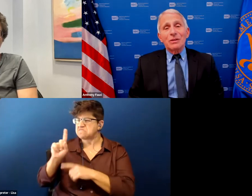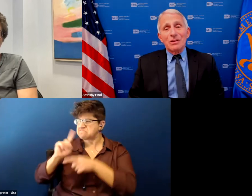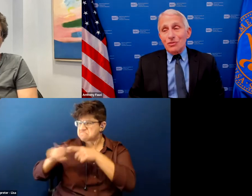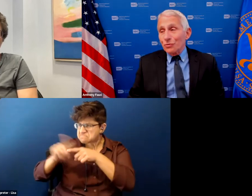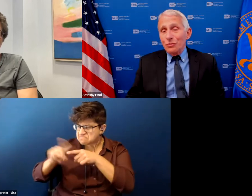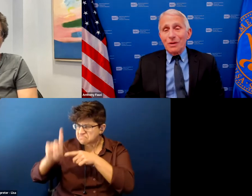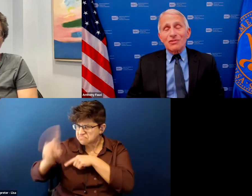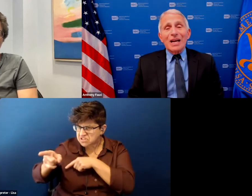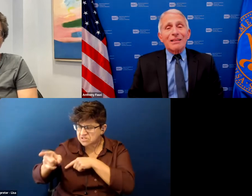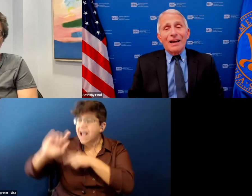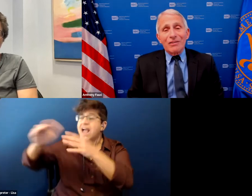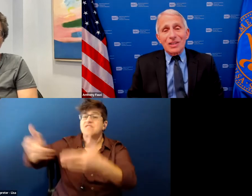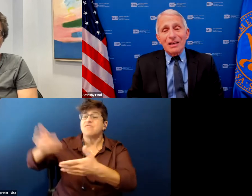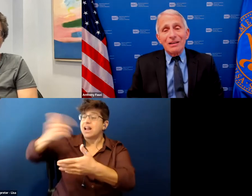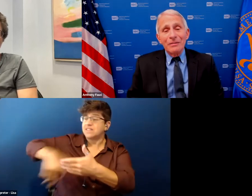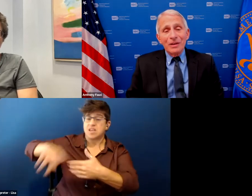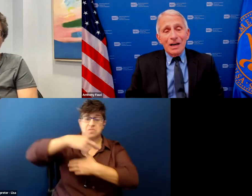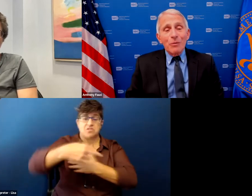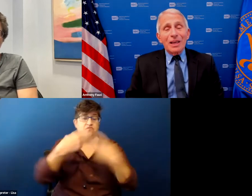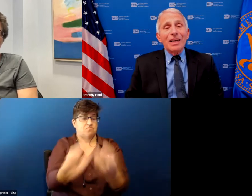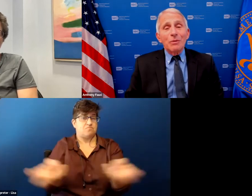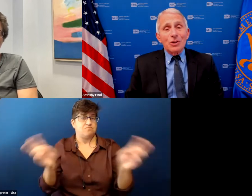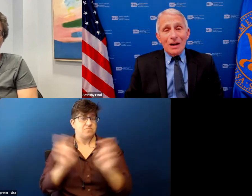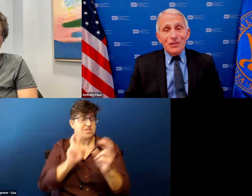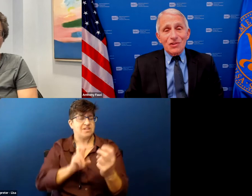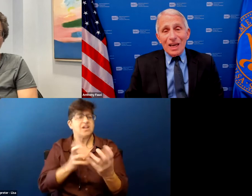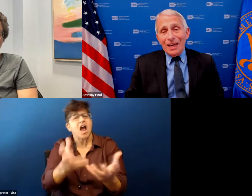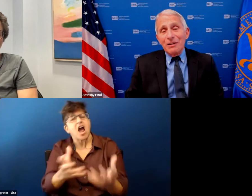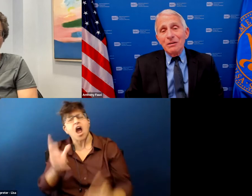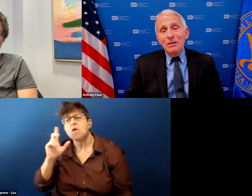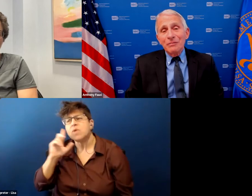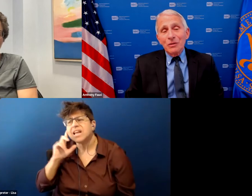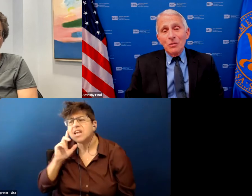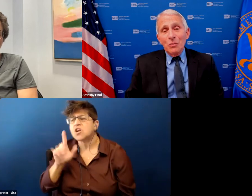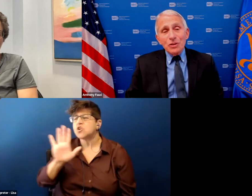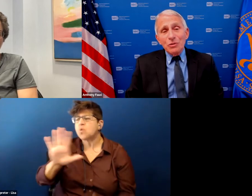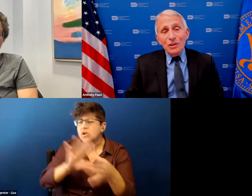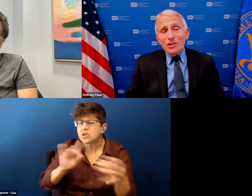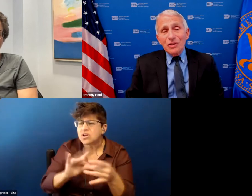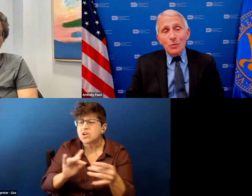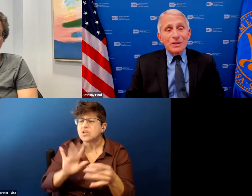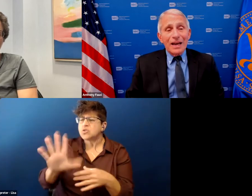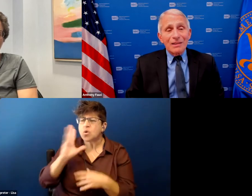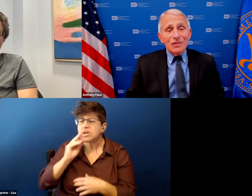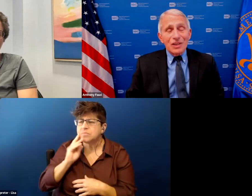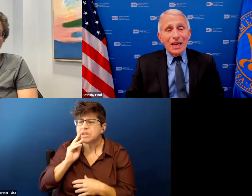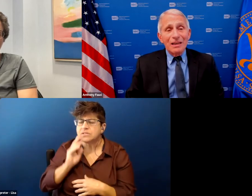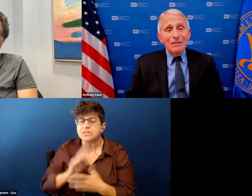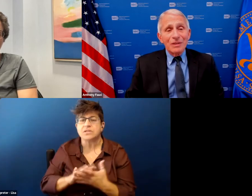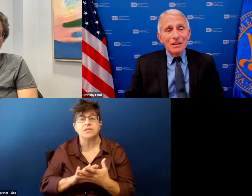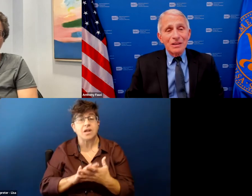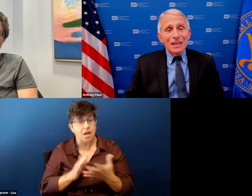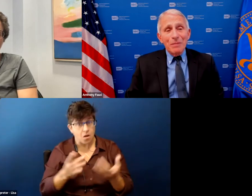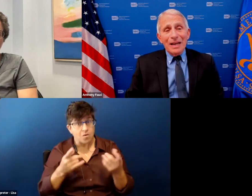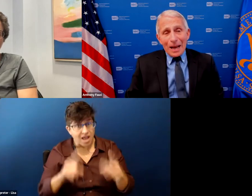into this room and sat down and said i want to hear what you have to say and once you listen to what they had to say